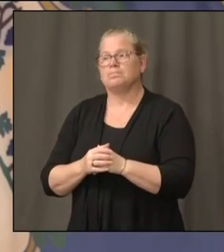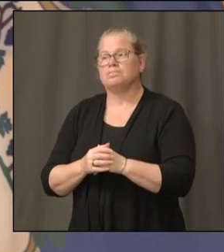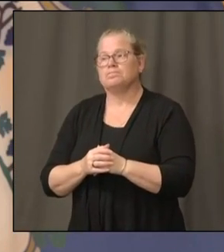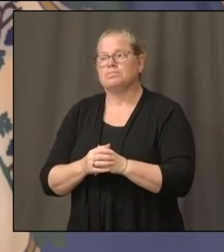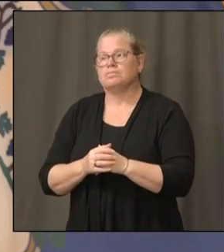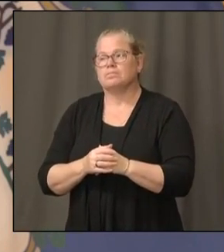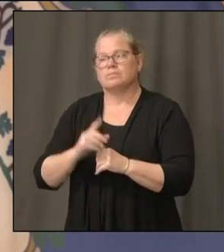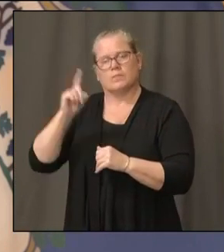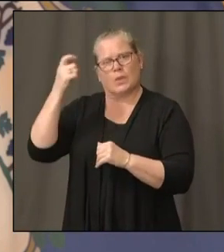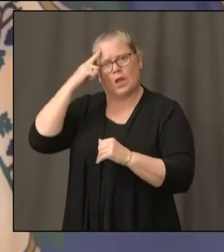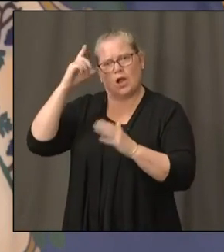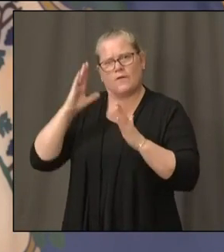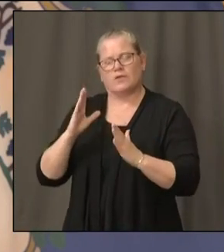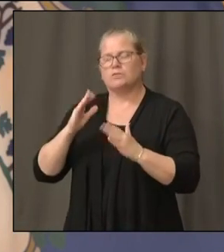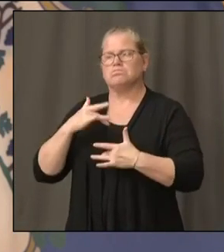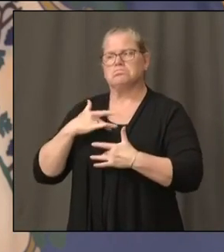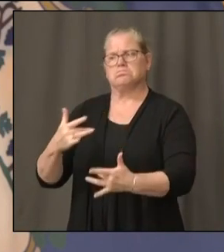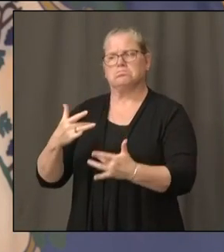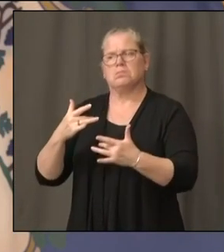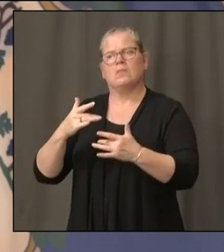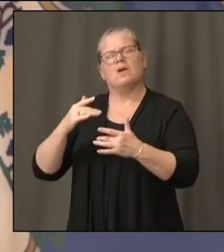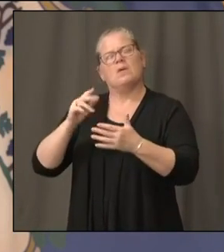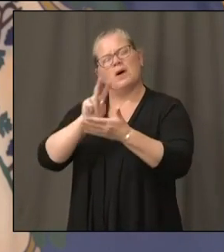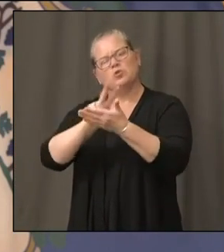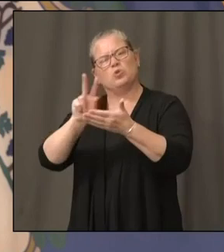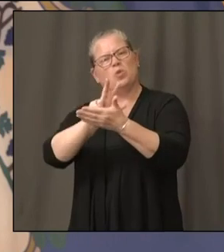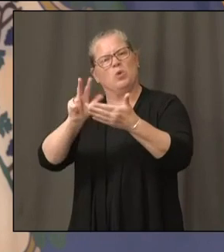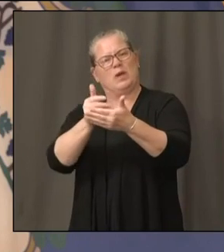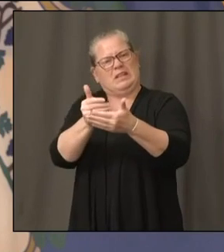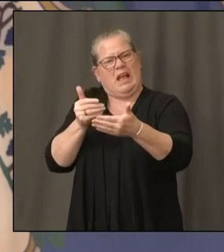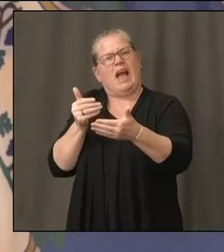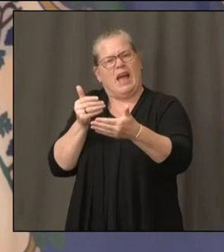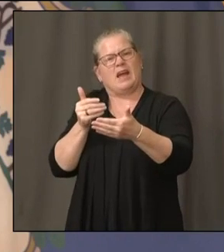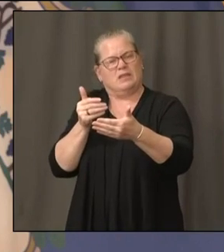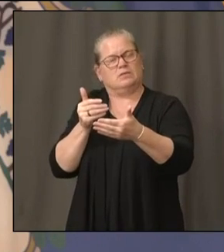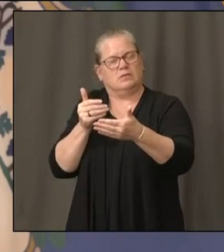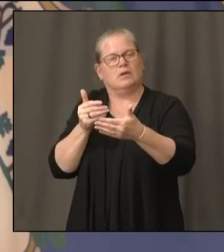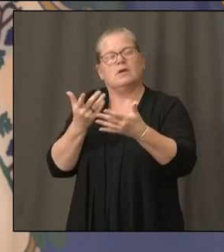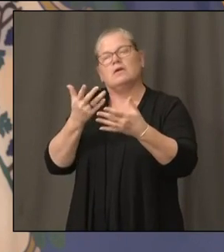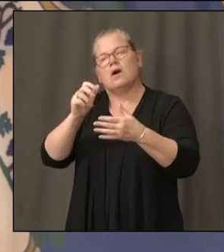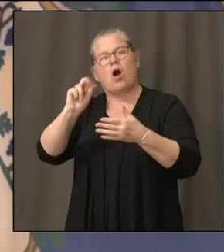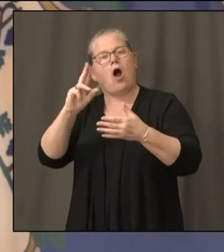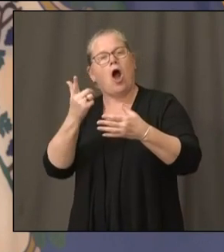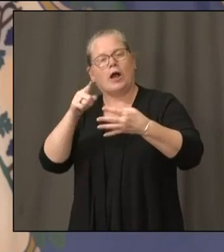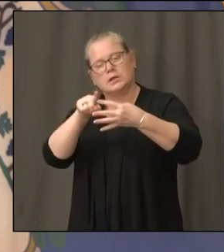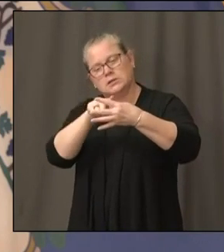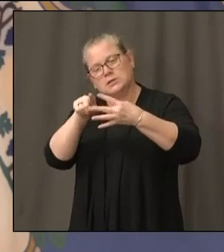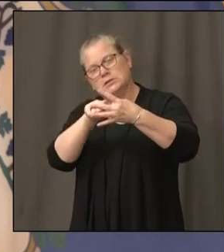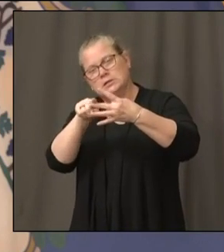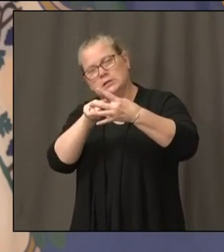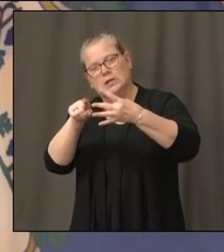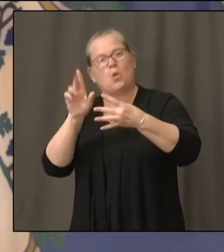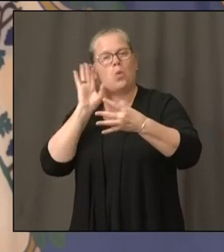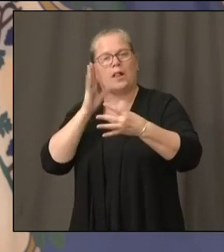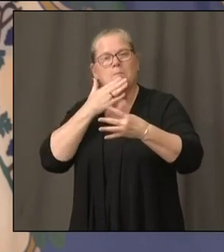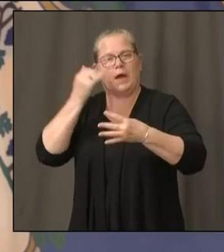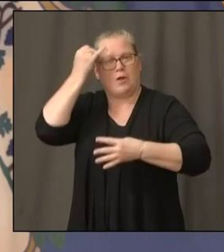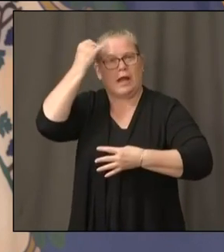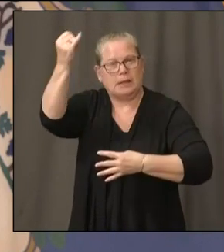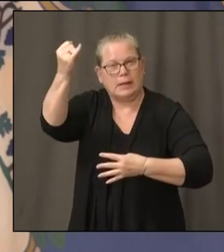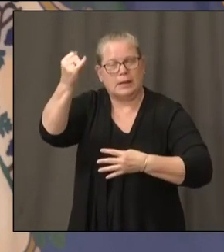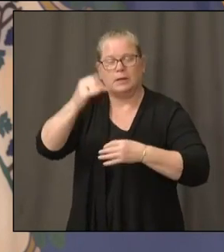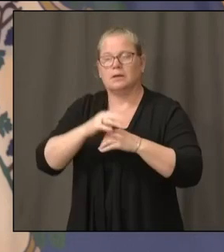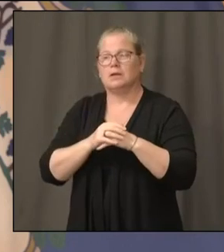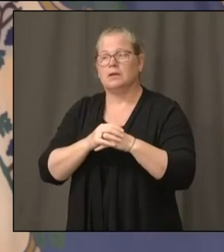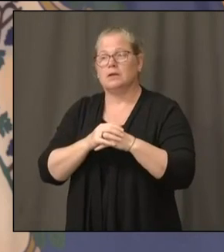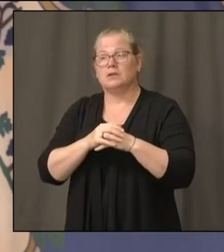metrics in early August, and at that point we'll have a go for September. That said, you know, as Fran has pointed out, and so has Miguel,